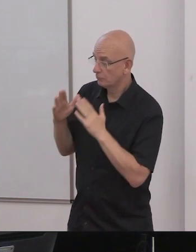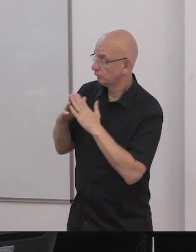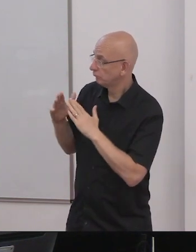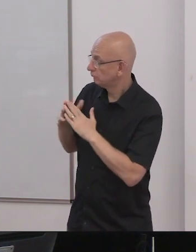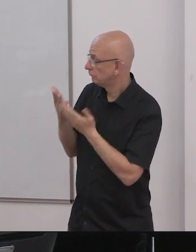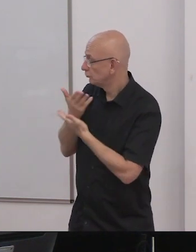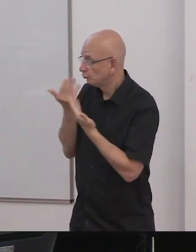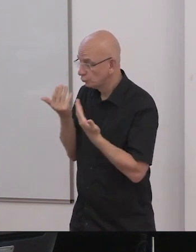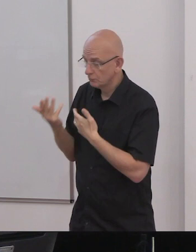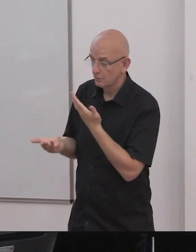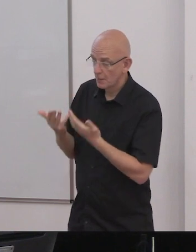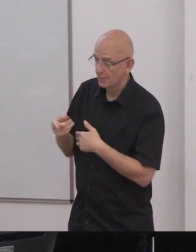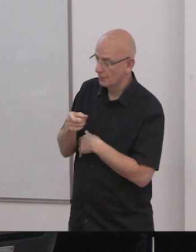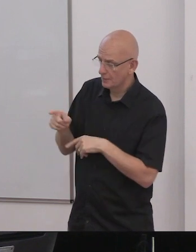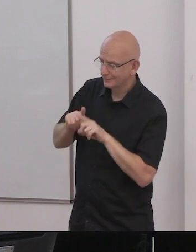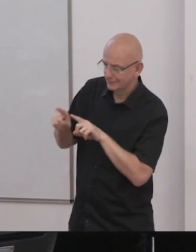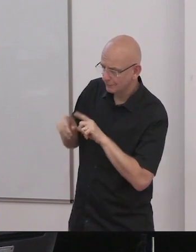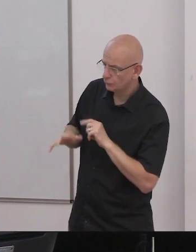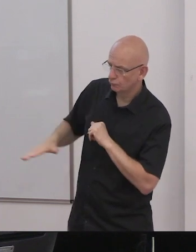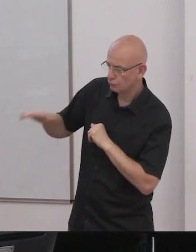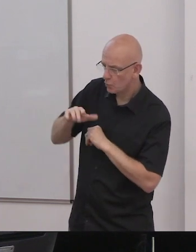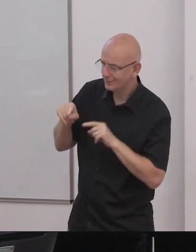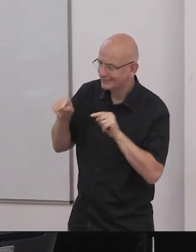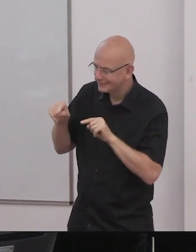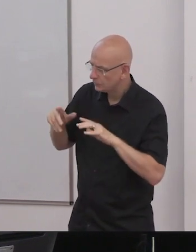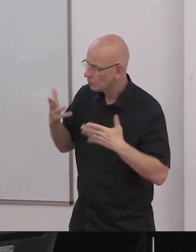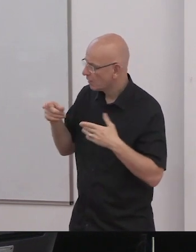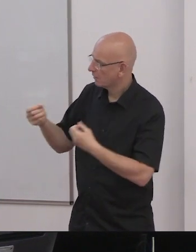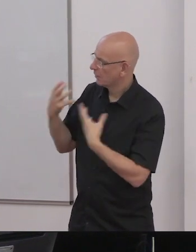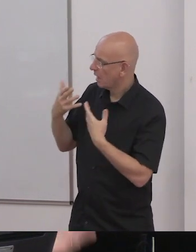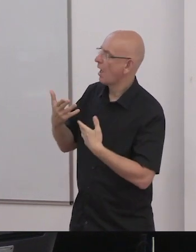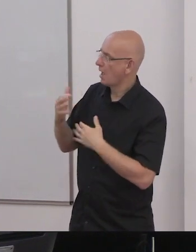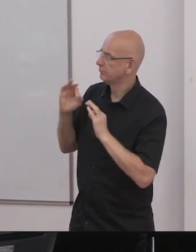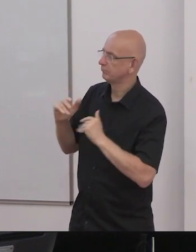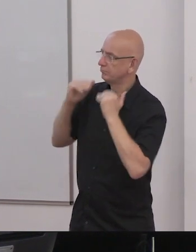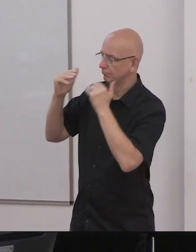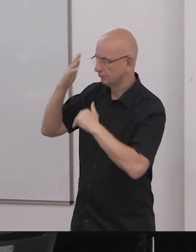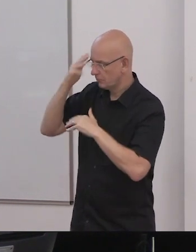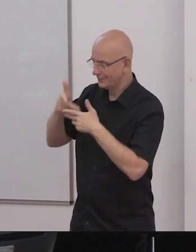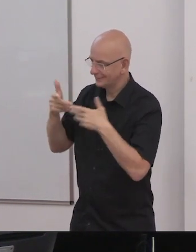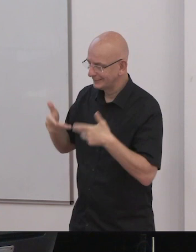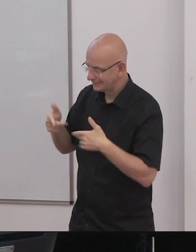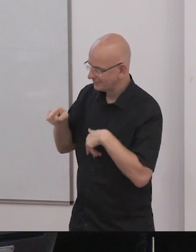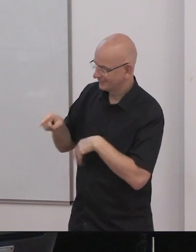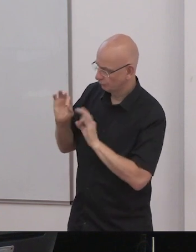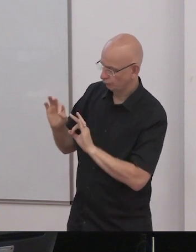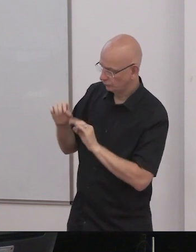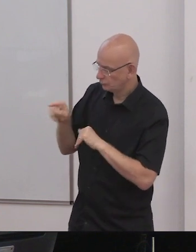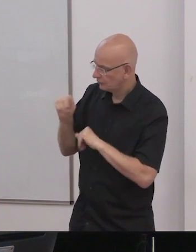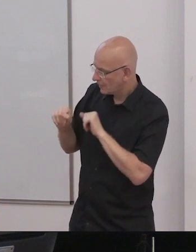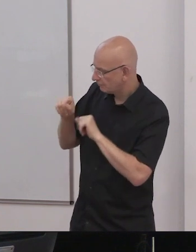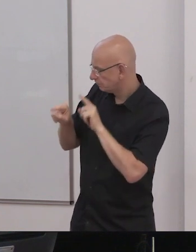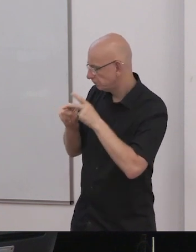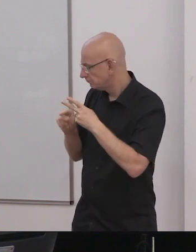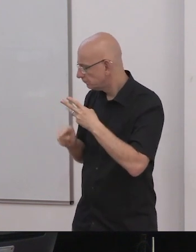when you ask the children rather than assume stuff. So trust the children is being brought to a whole different level there. Also, I like,